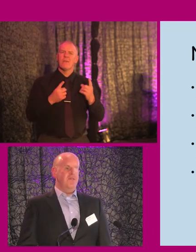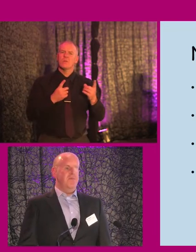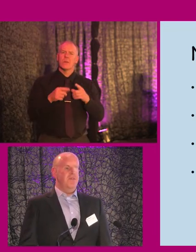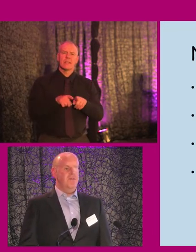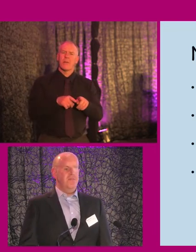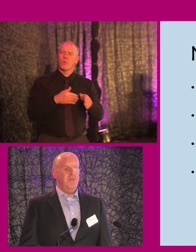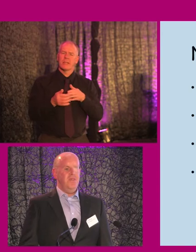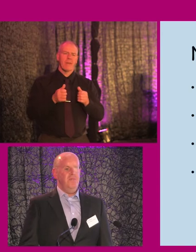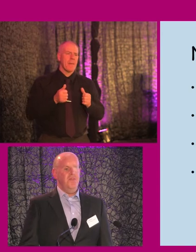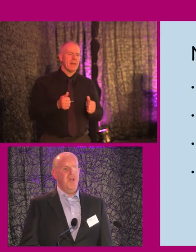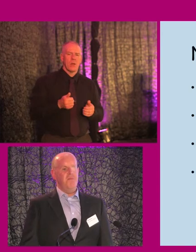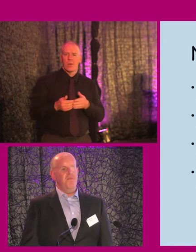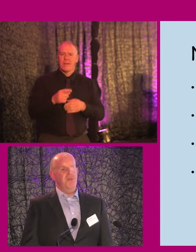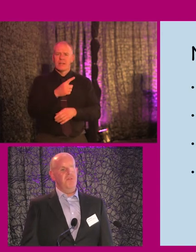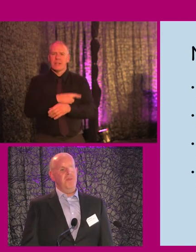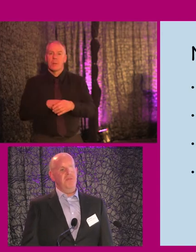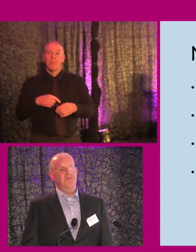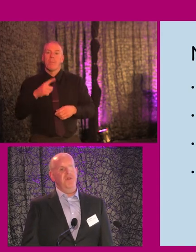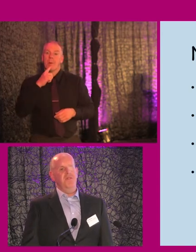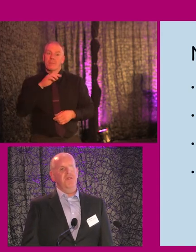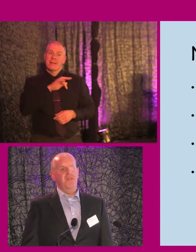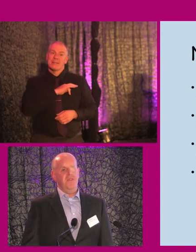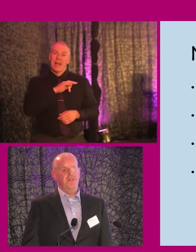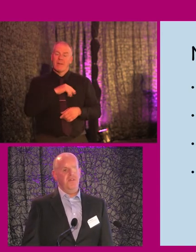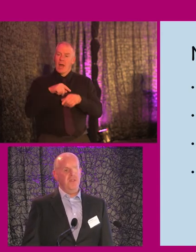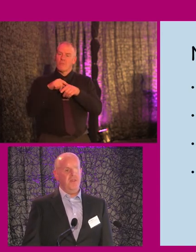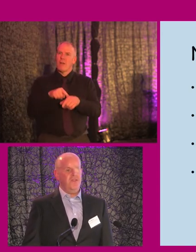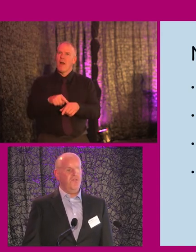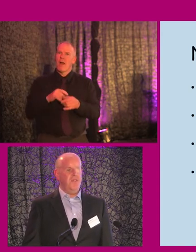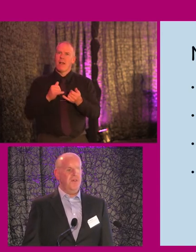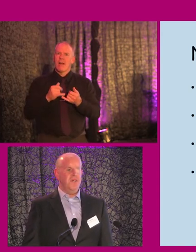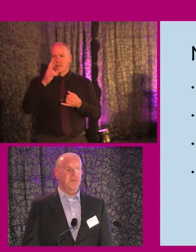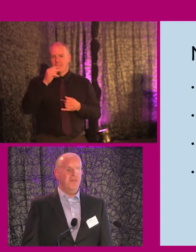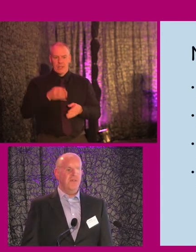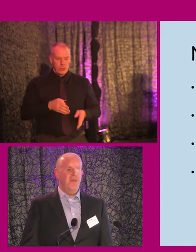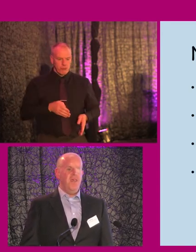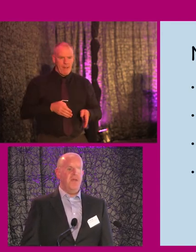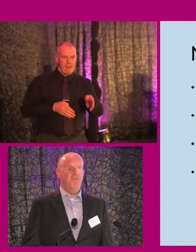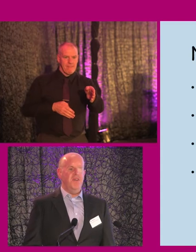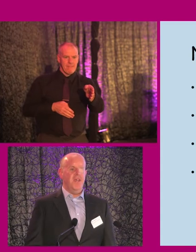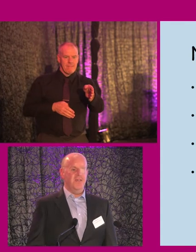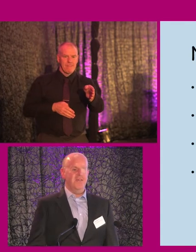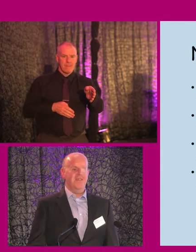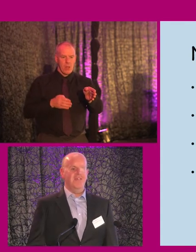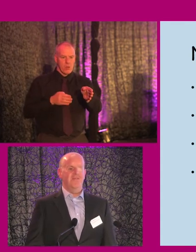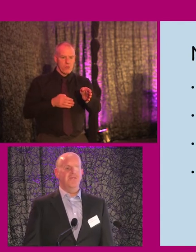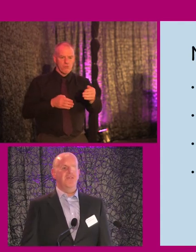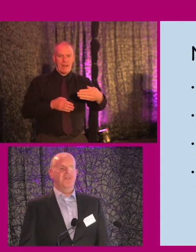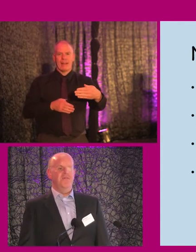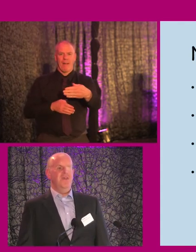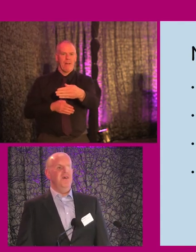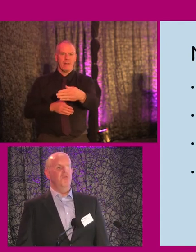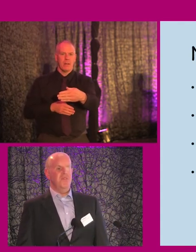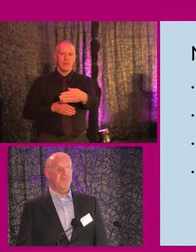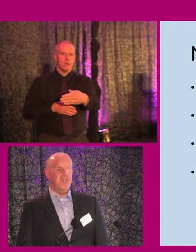regardless of your ability or disability. But from my perspective, I rely on things like straight lines and right angles. I don't do kind